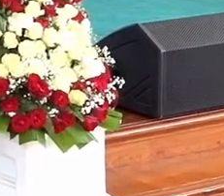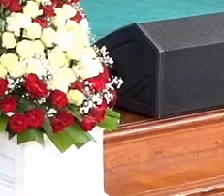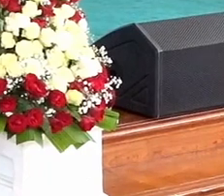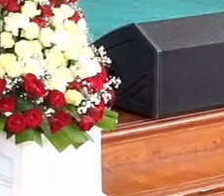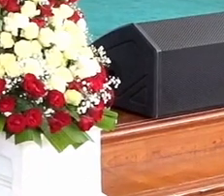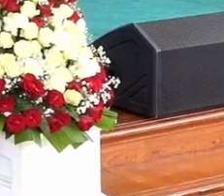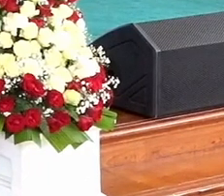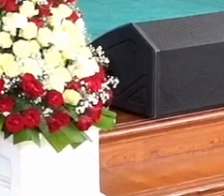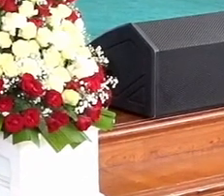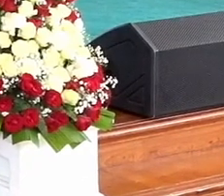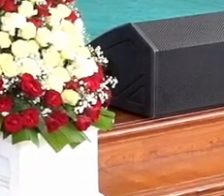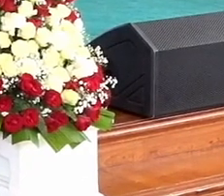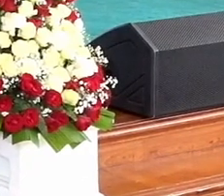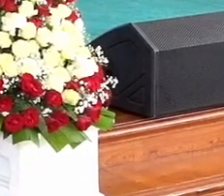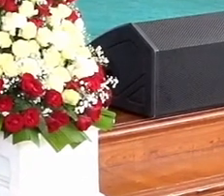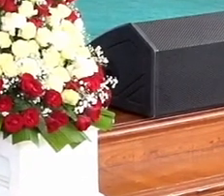you see, the Bible says,